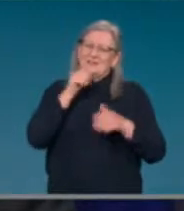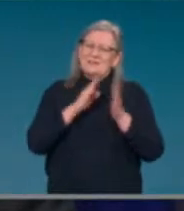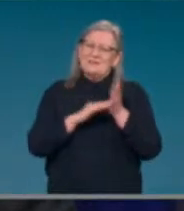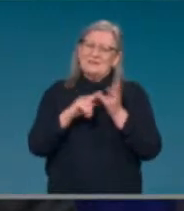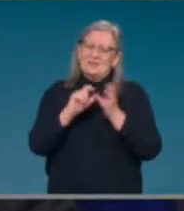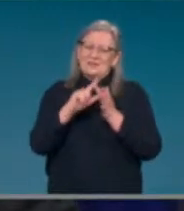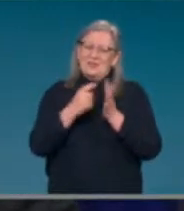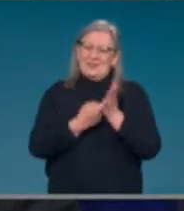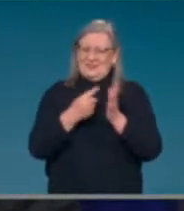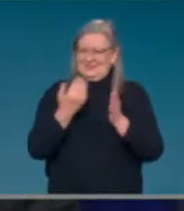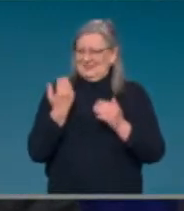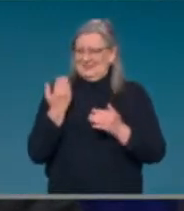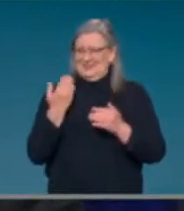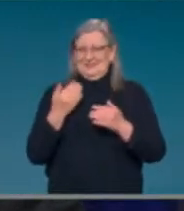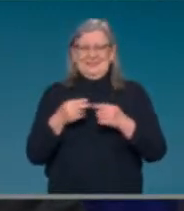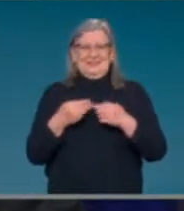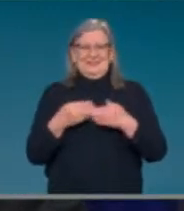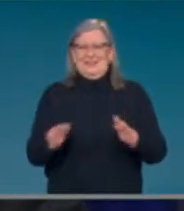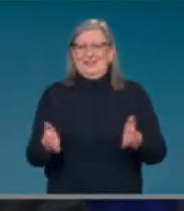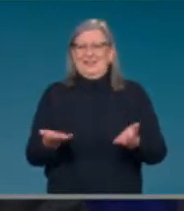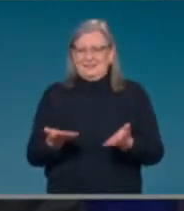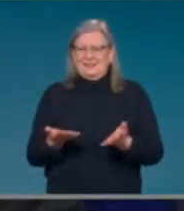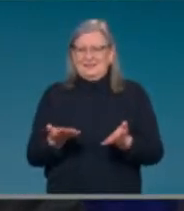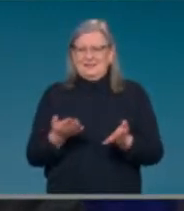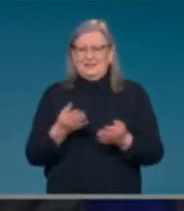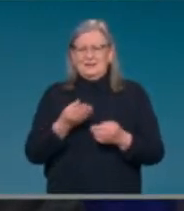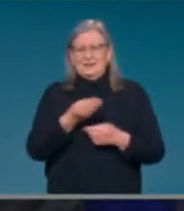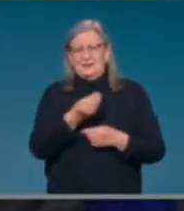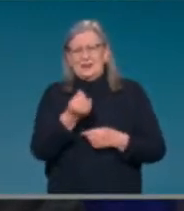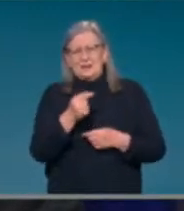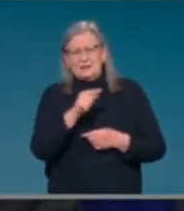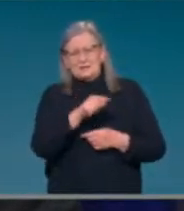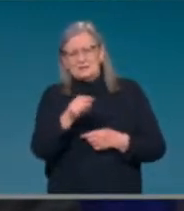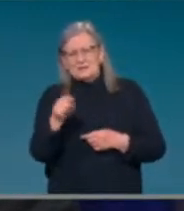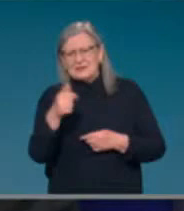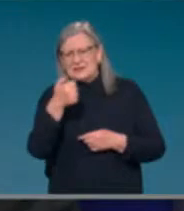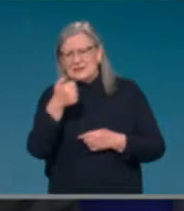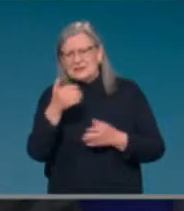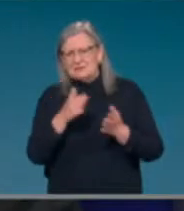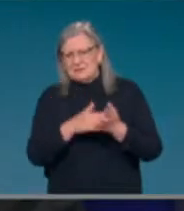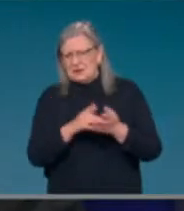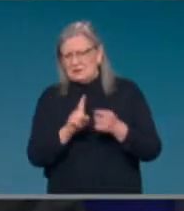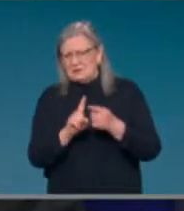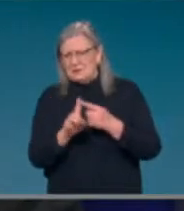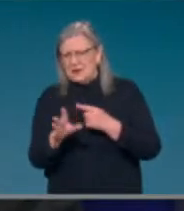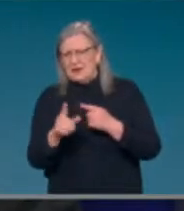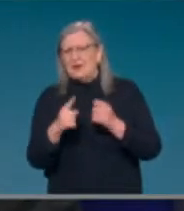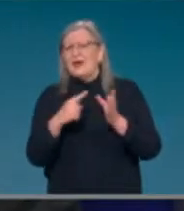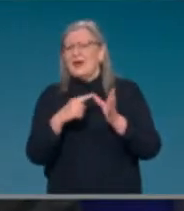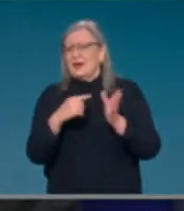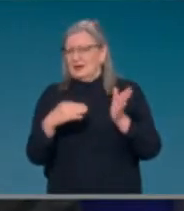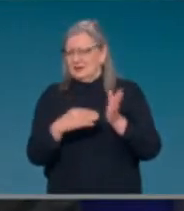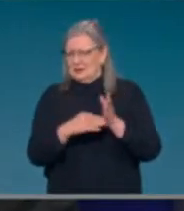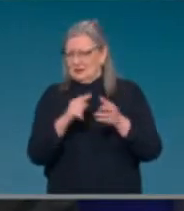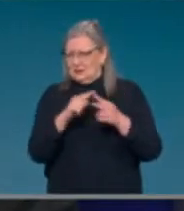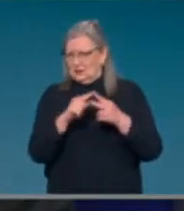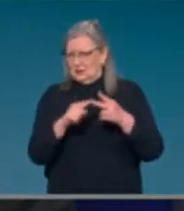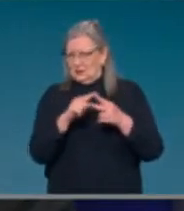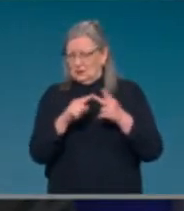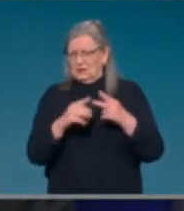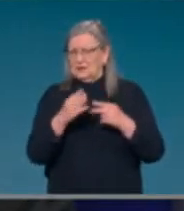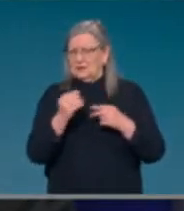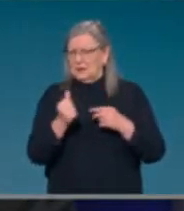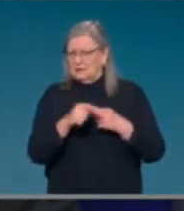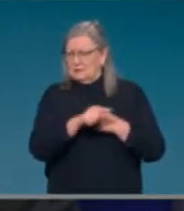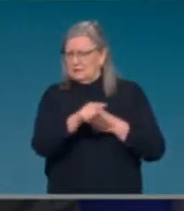be at six months after AstraZeneca's in the coming months. And there are some people who are at six months after two Pfizer's already.